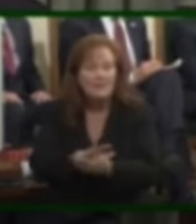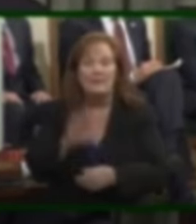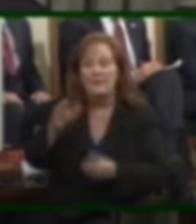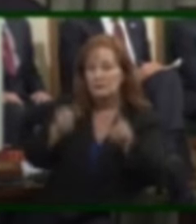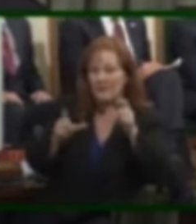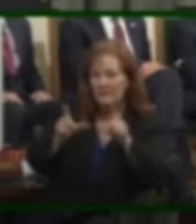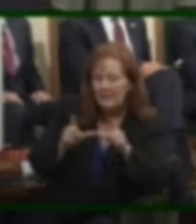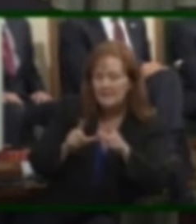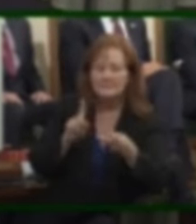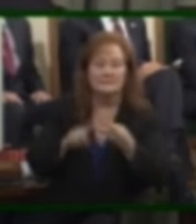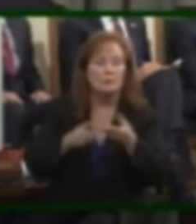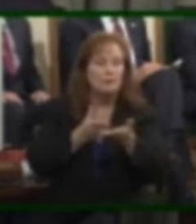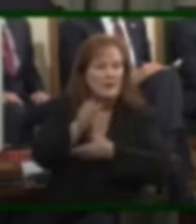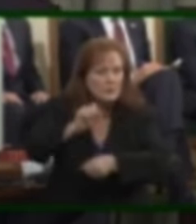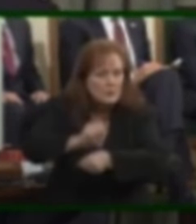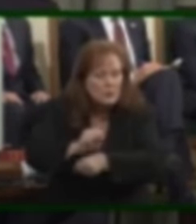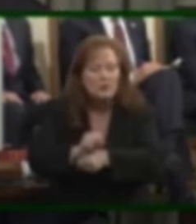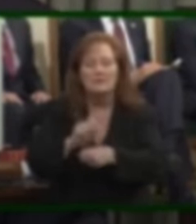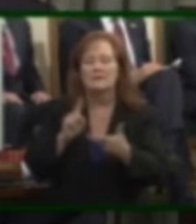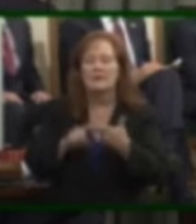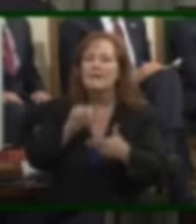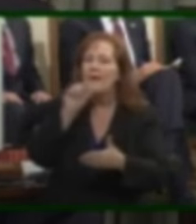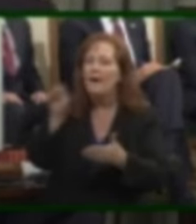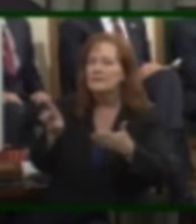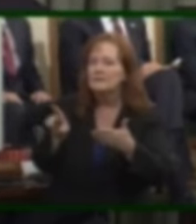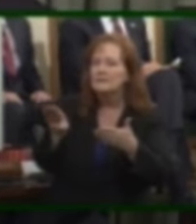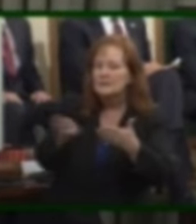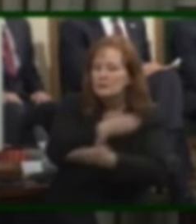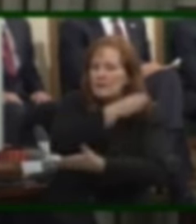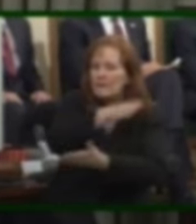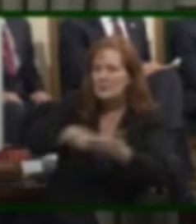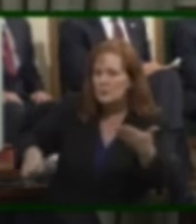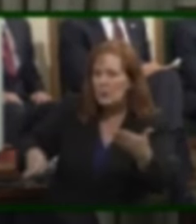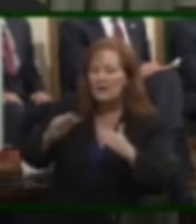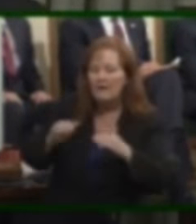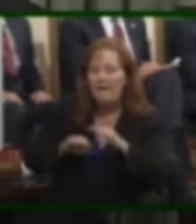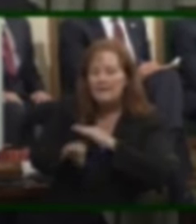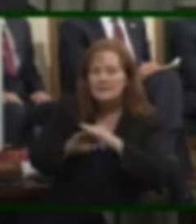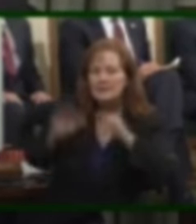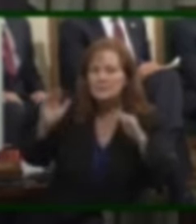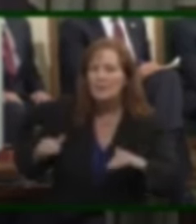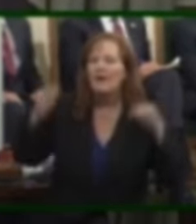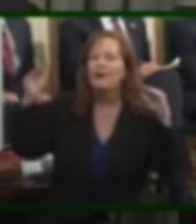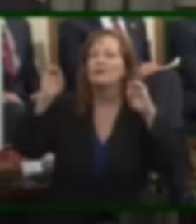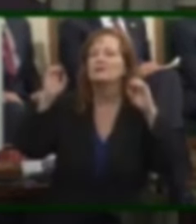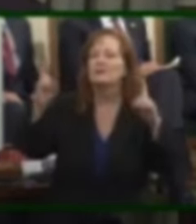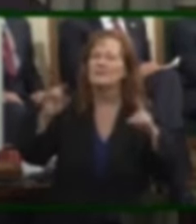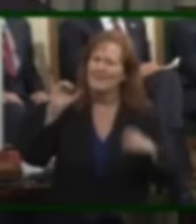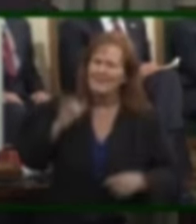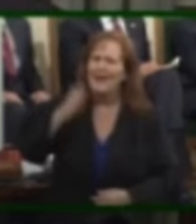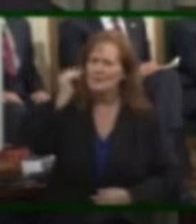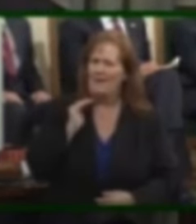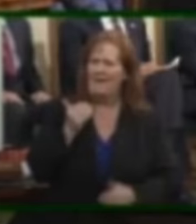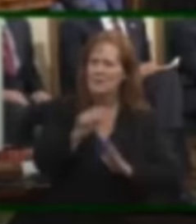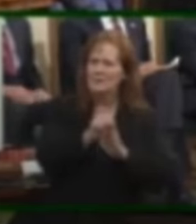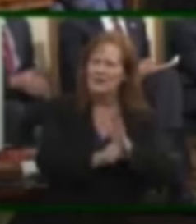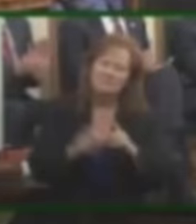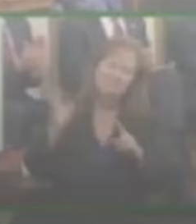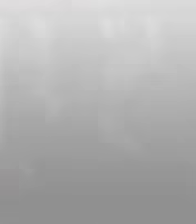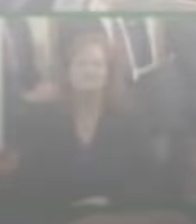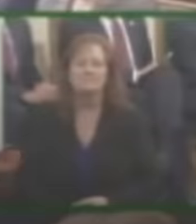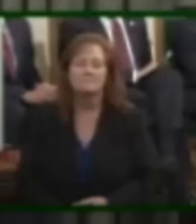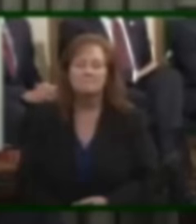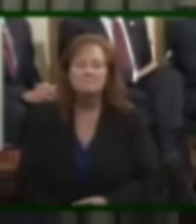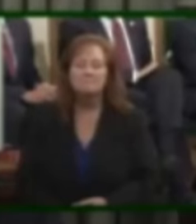basic employment rights, and non-discriminatory access to higher education. This is what made the Dreamers and you made it happen.